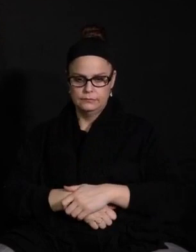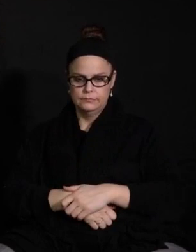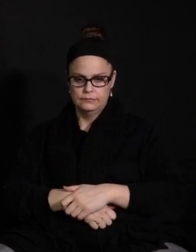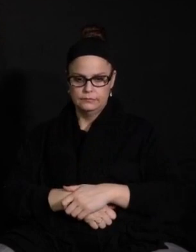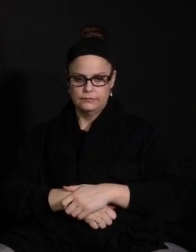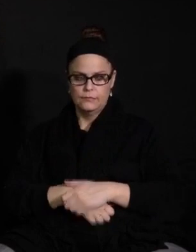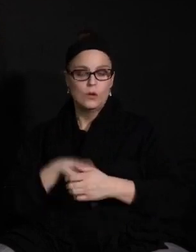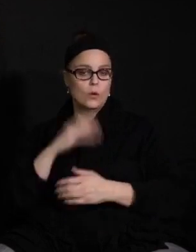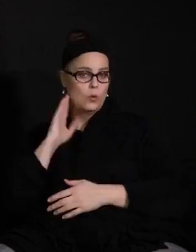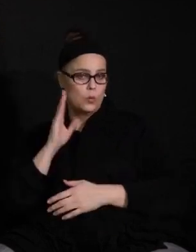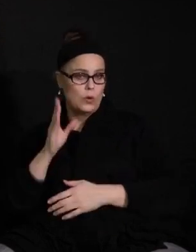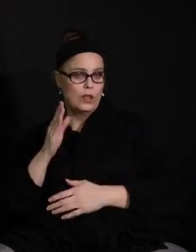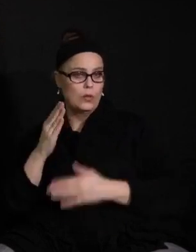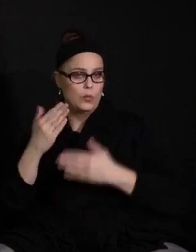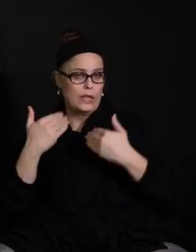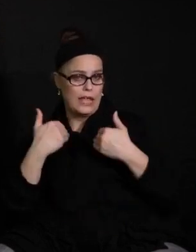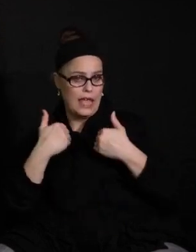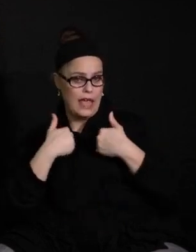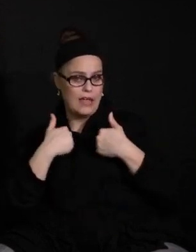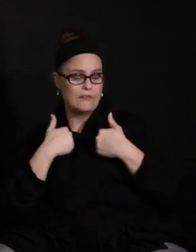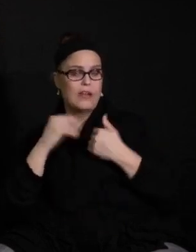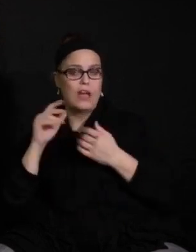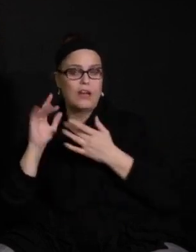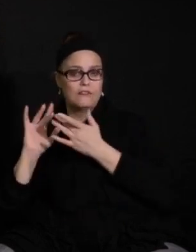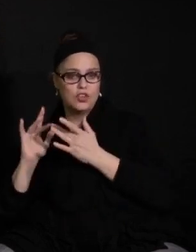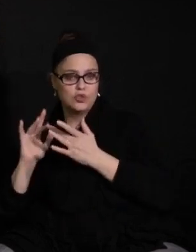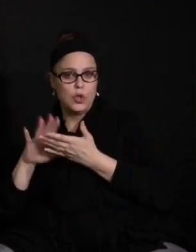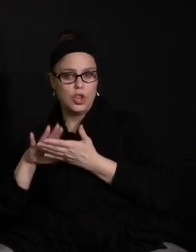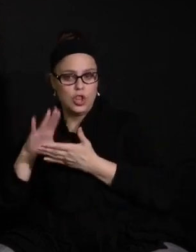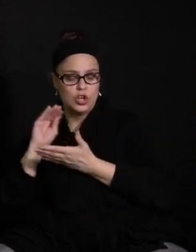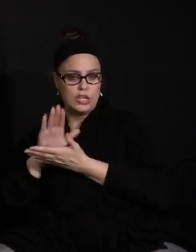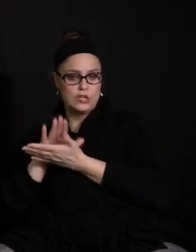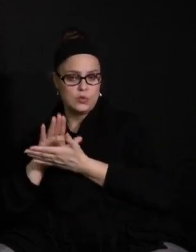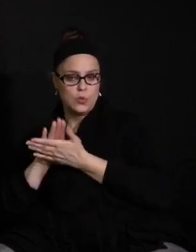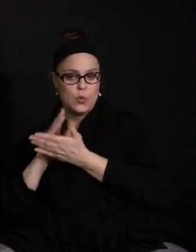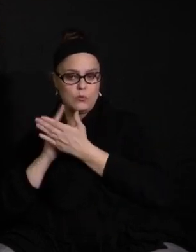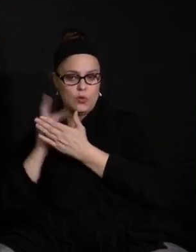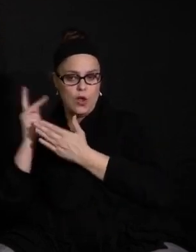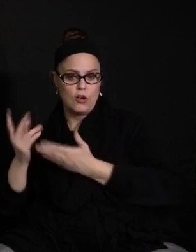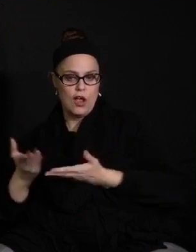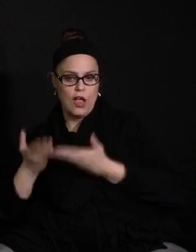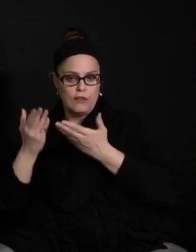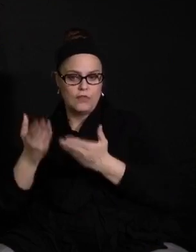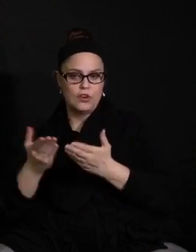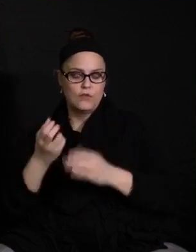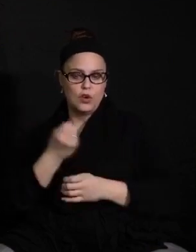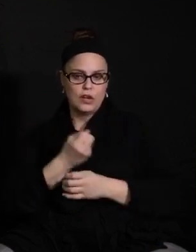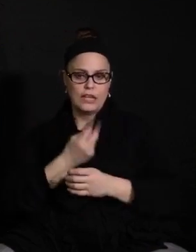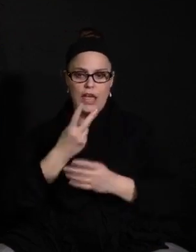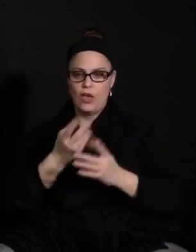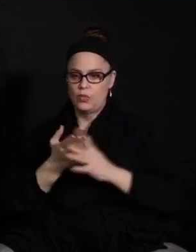Will there be a virtual learning school program offered K through 12 next year, 21-22?